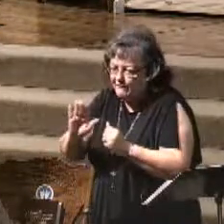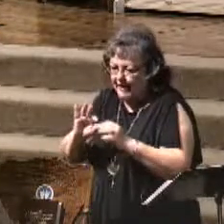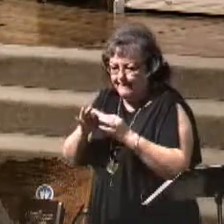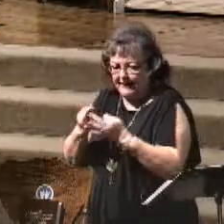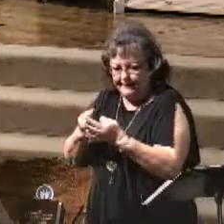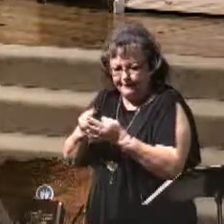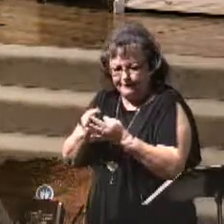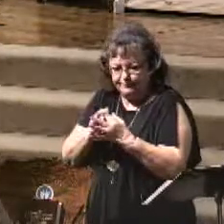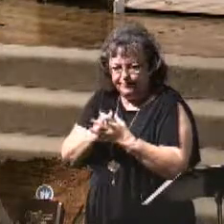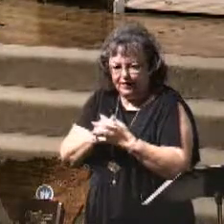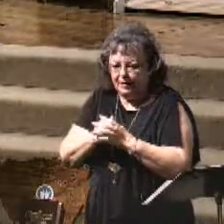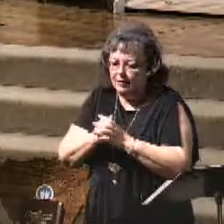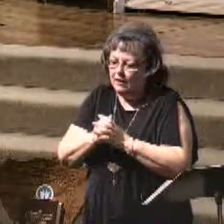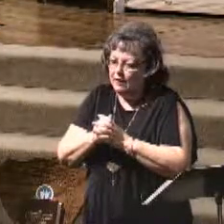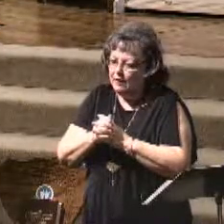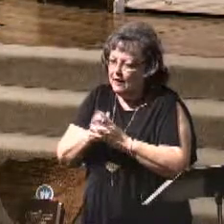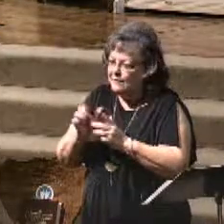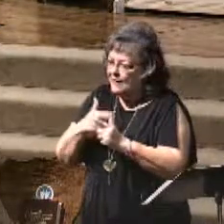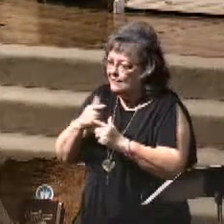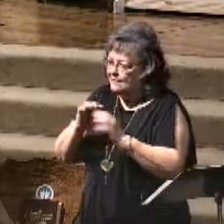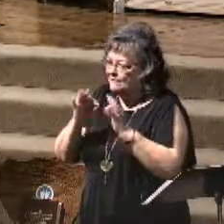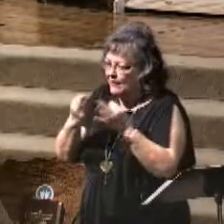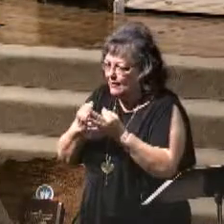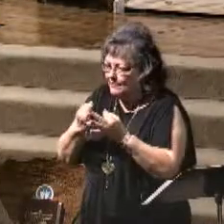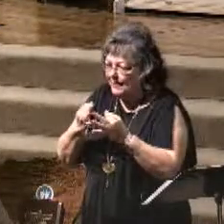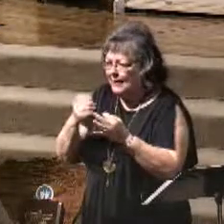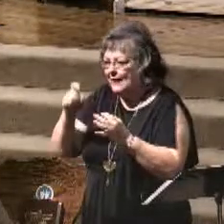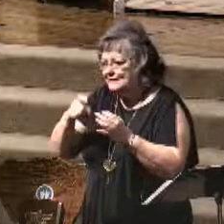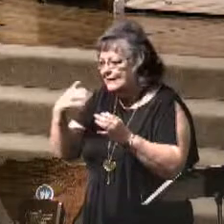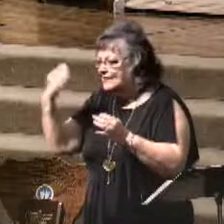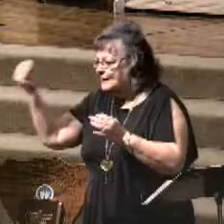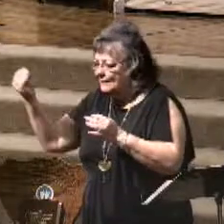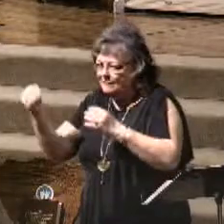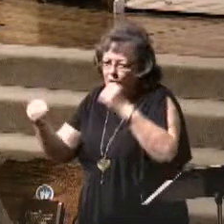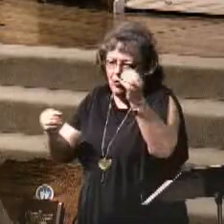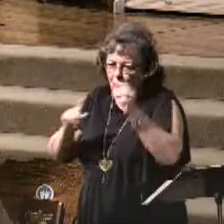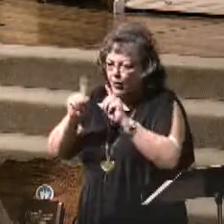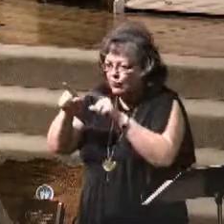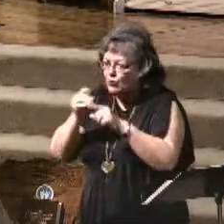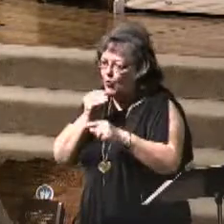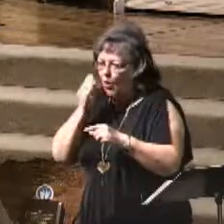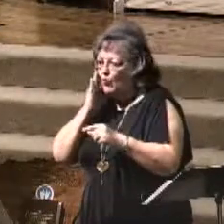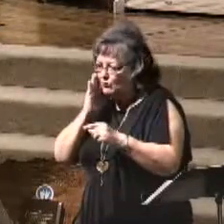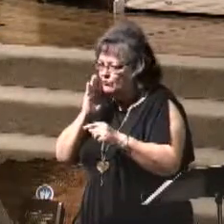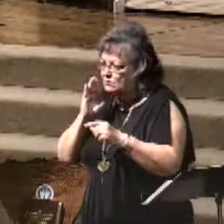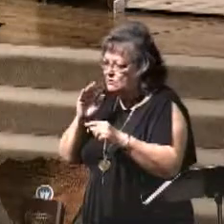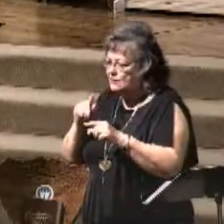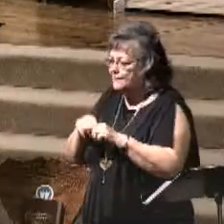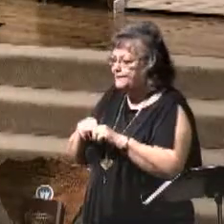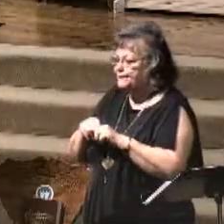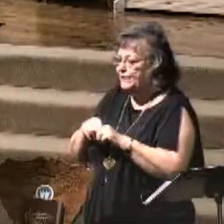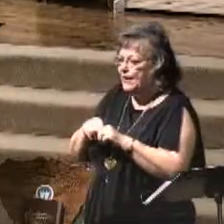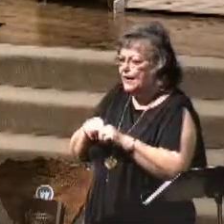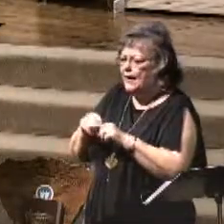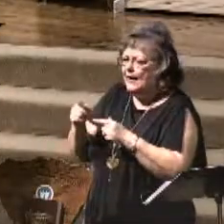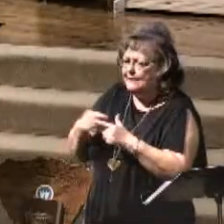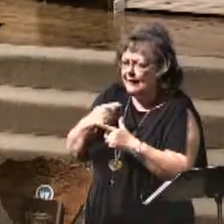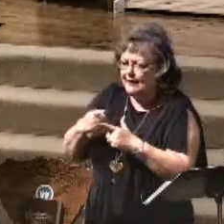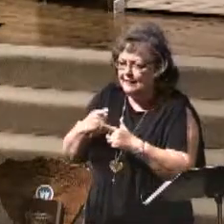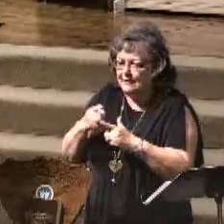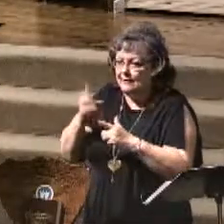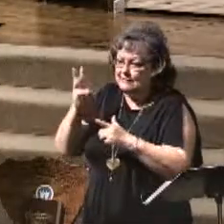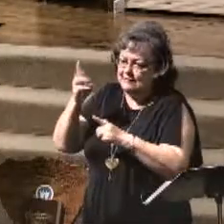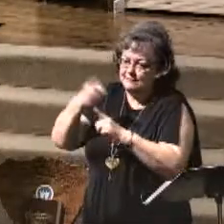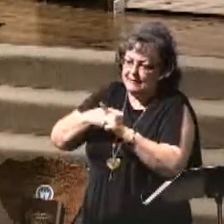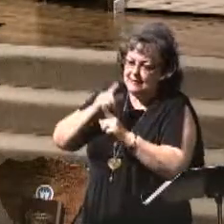okay, and then the family has to leave and go back to their home. And then six months